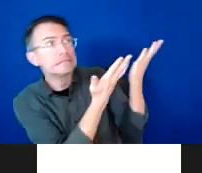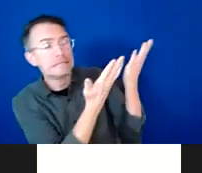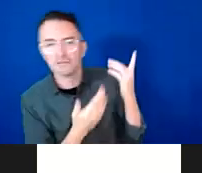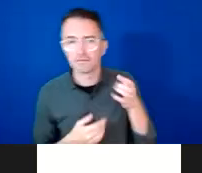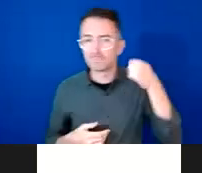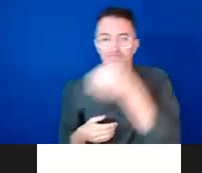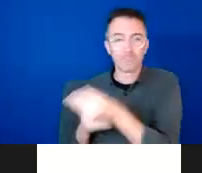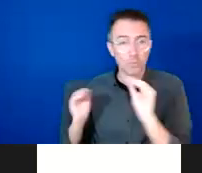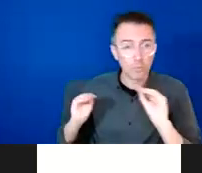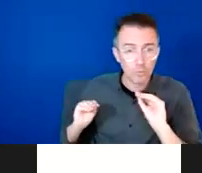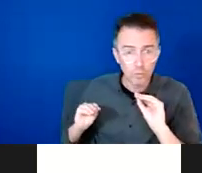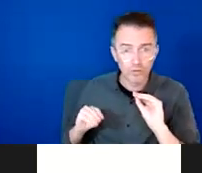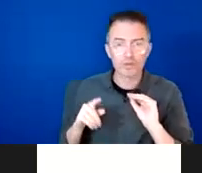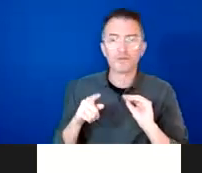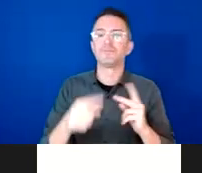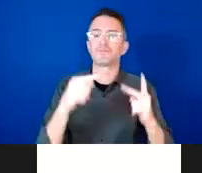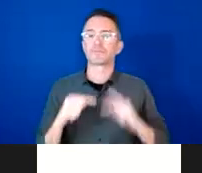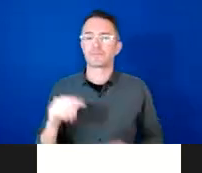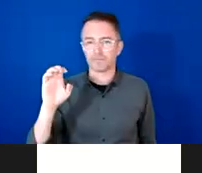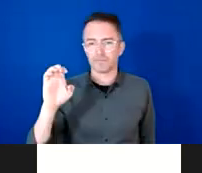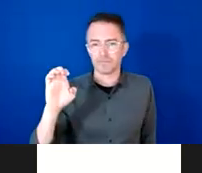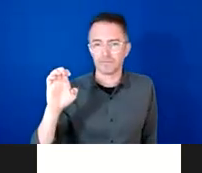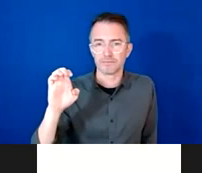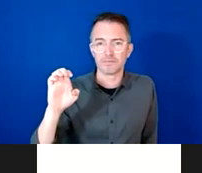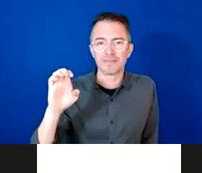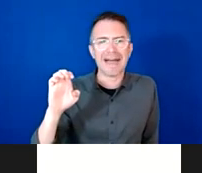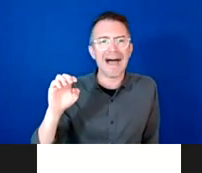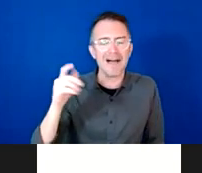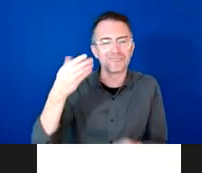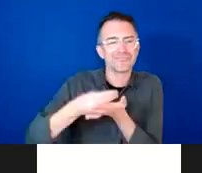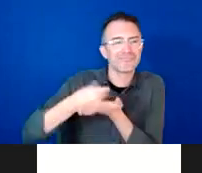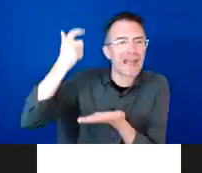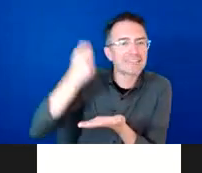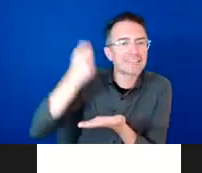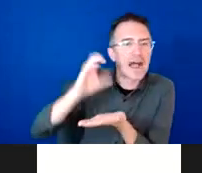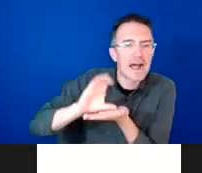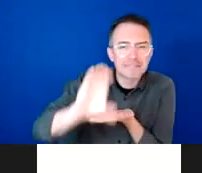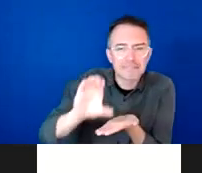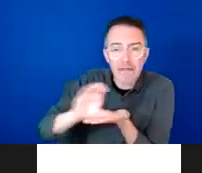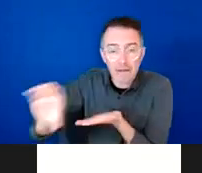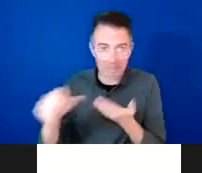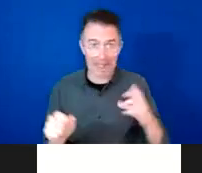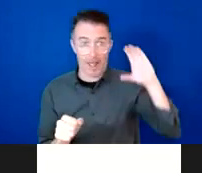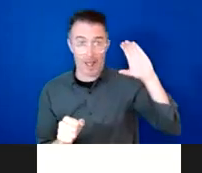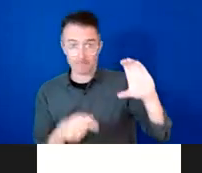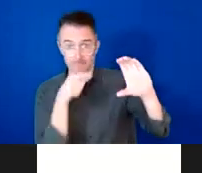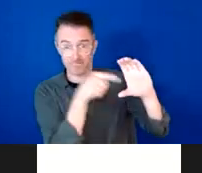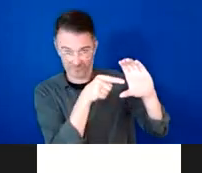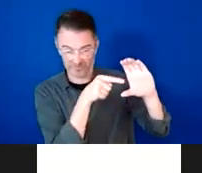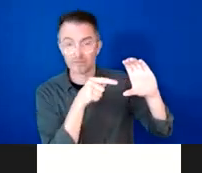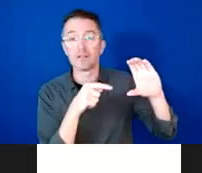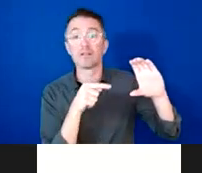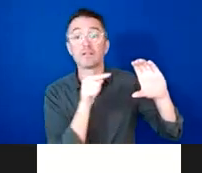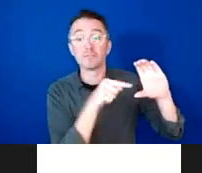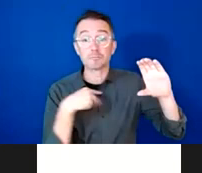mechanism which is focused more broadly on adaptation but actually it could also house projects that look